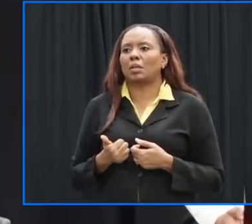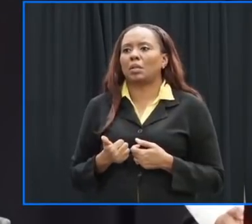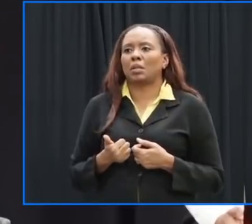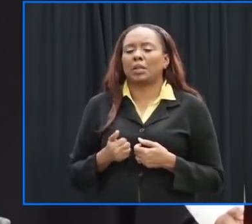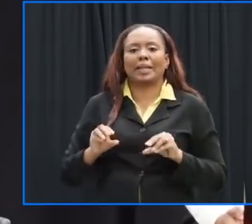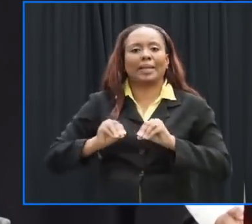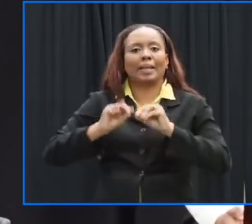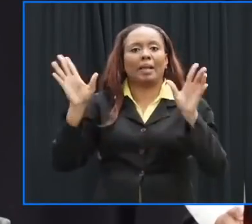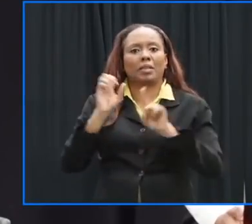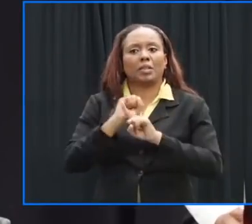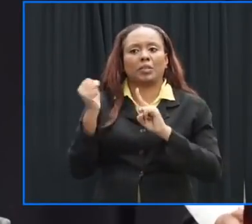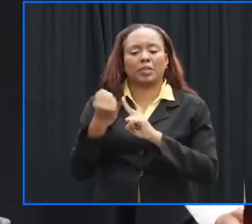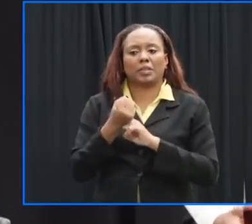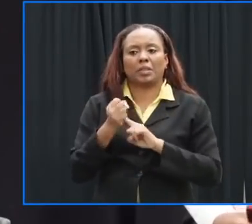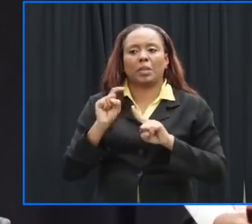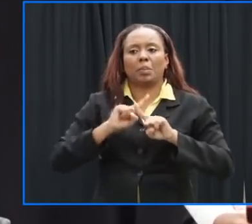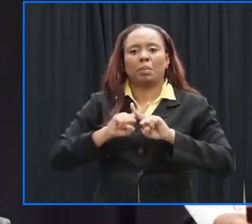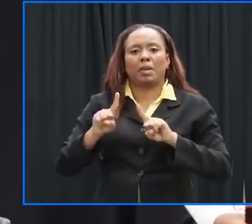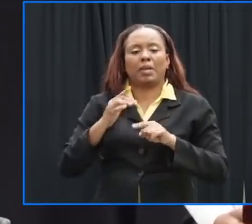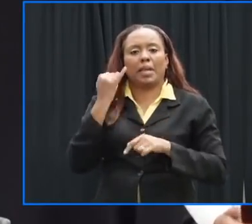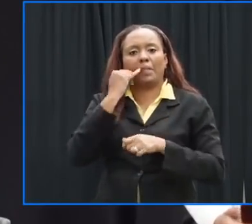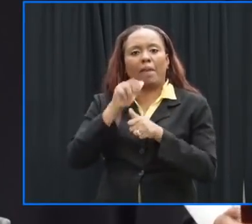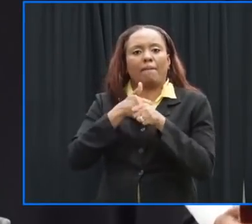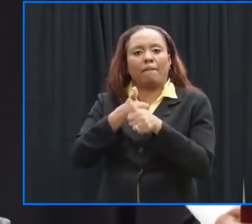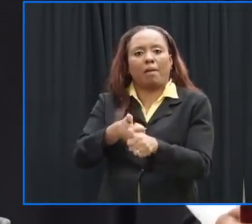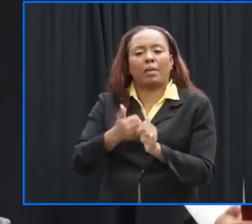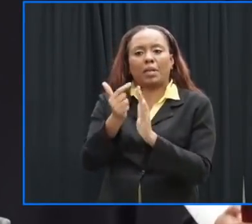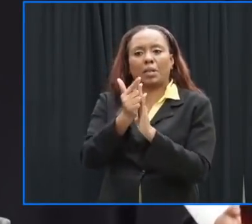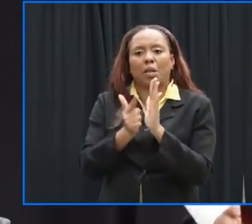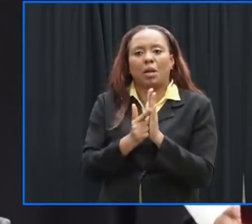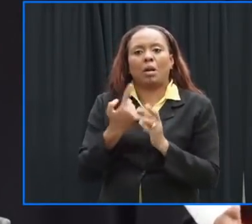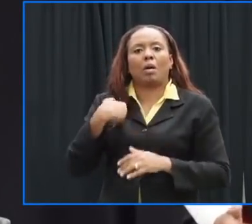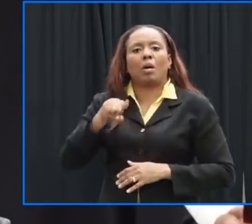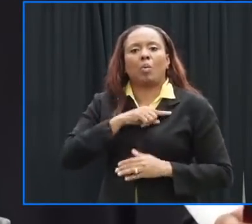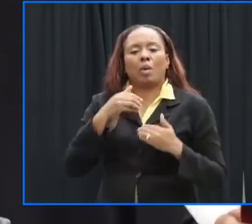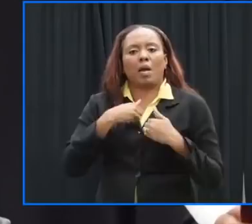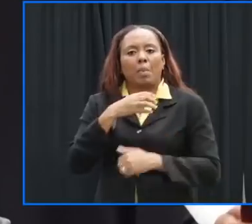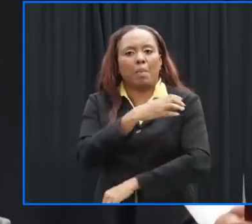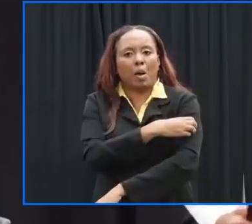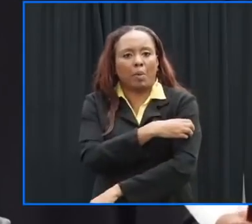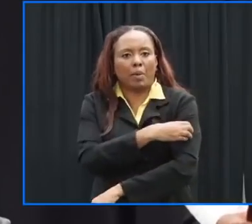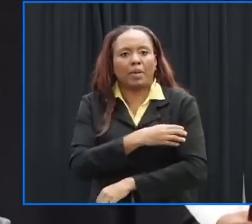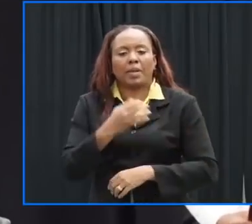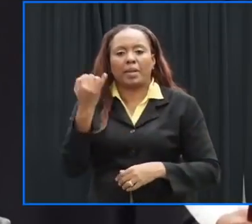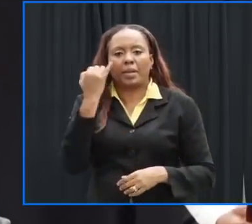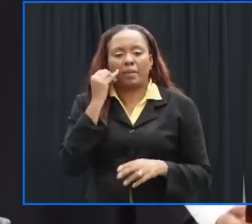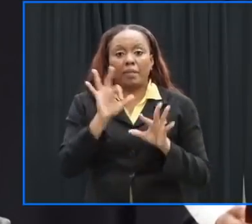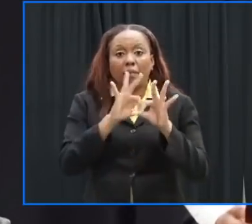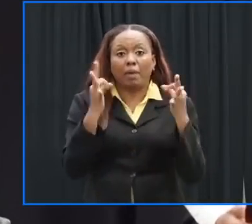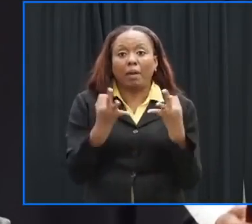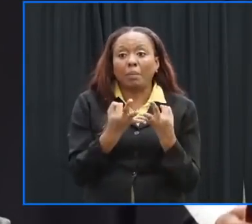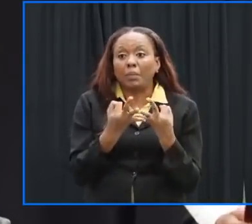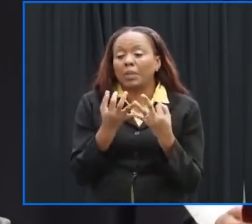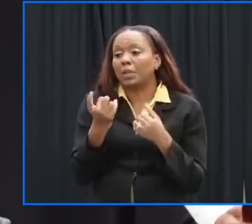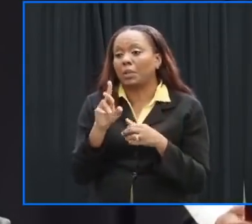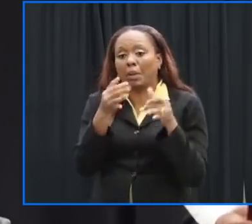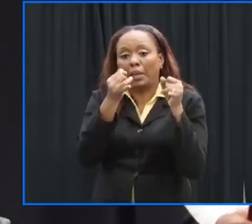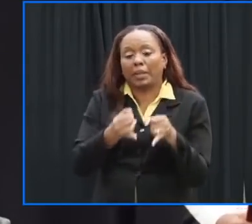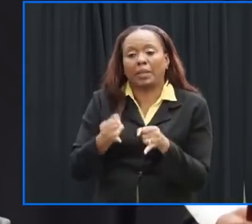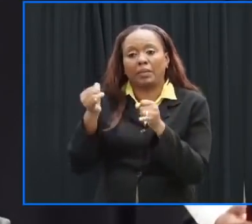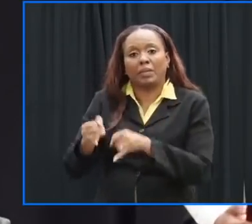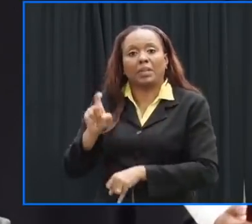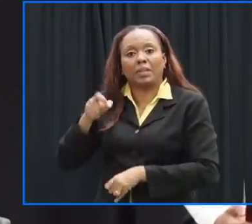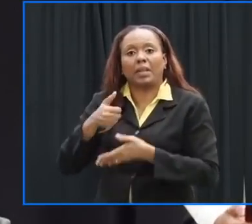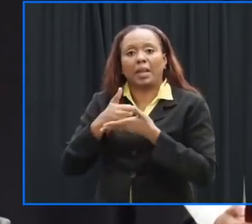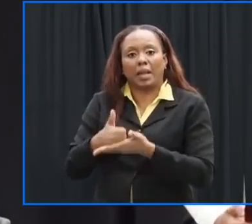situation but under the law we do have certain powers and where persons or families are in need of assistance they need